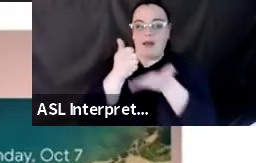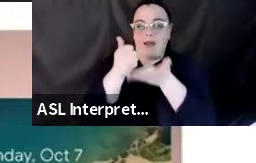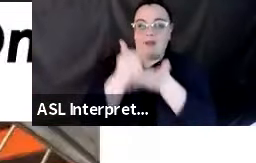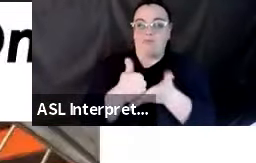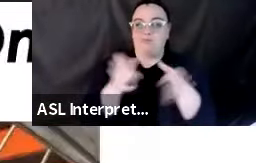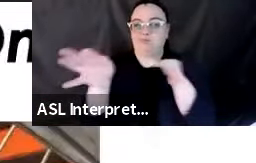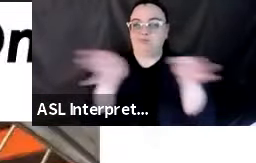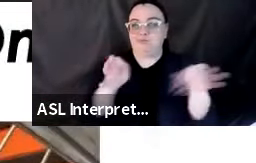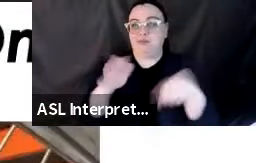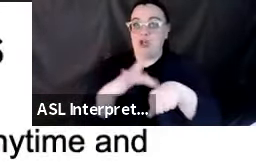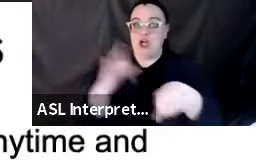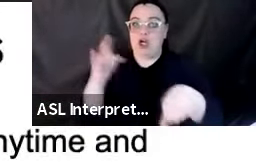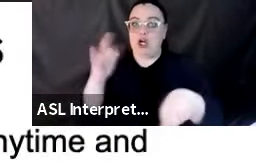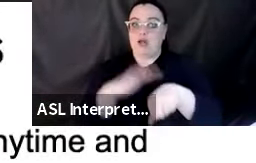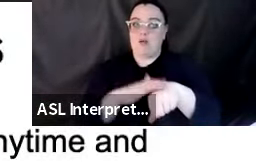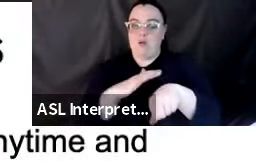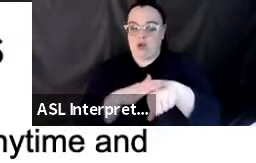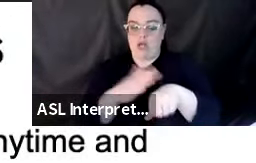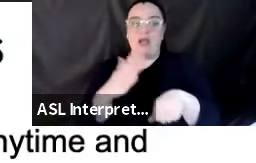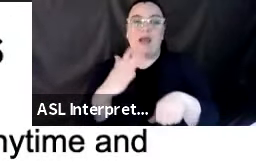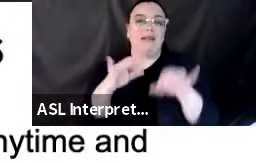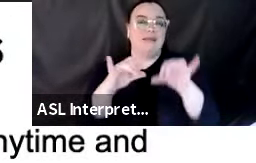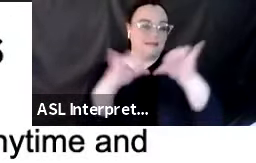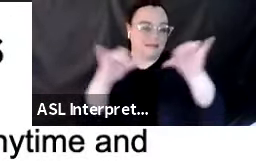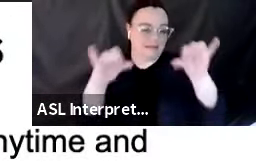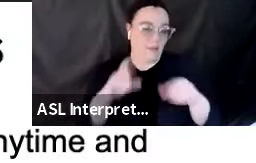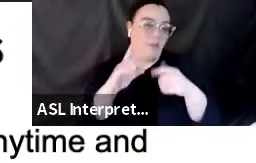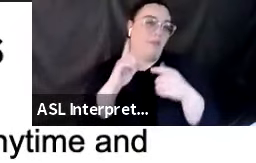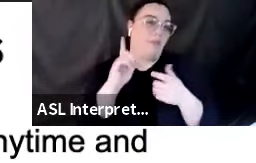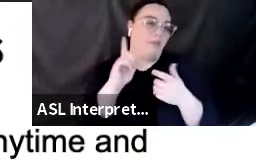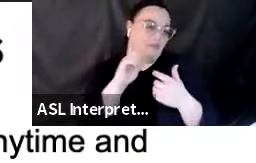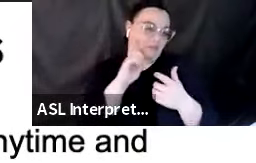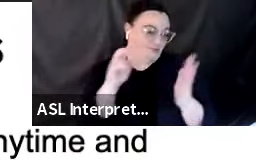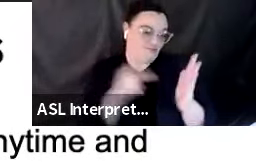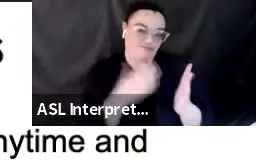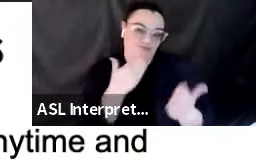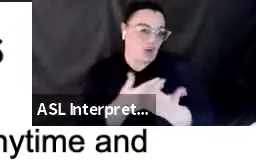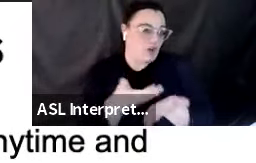earthquakes. So I'll pop that in the chat box here in a second. Excellent. Thank you, Bob.